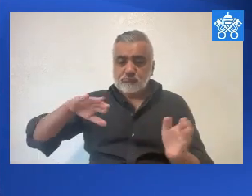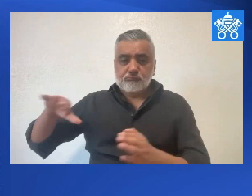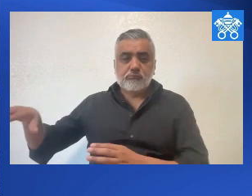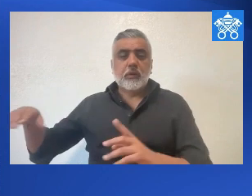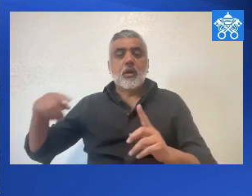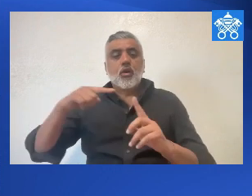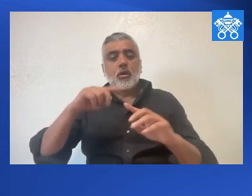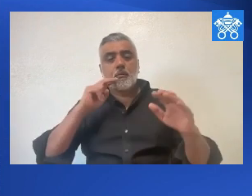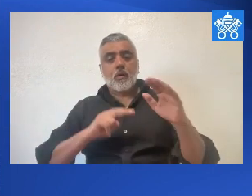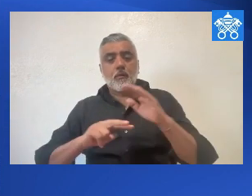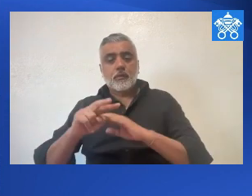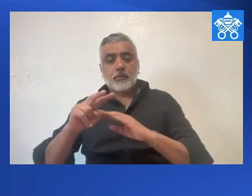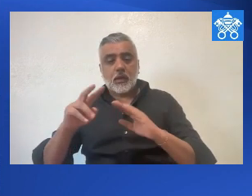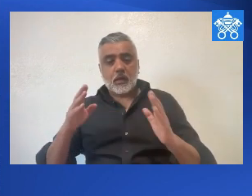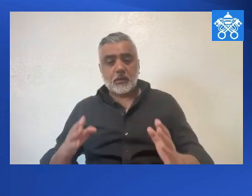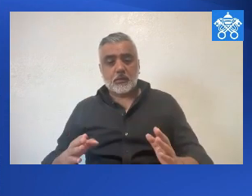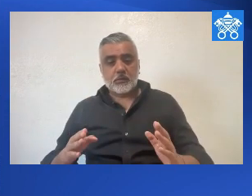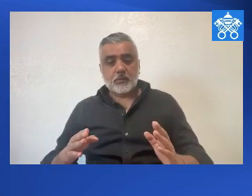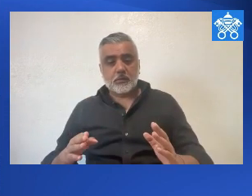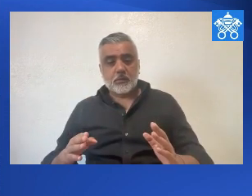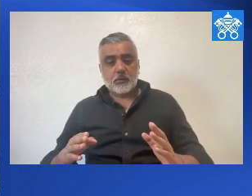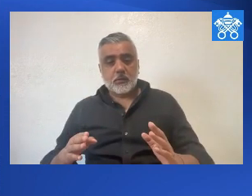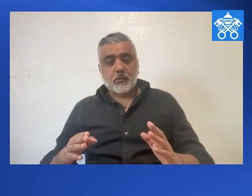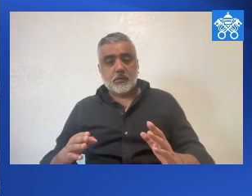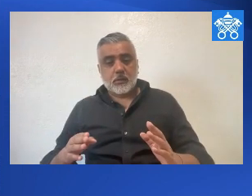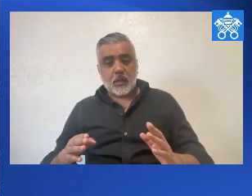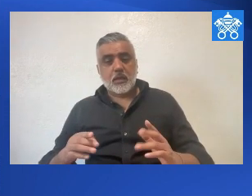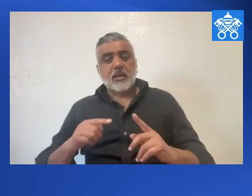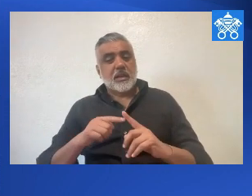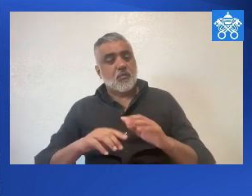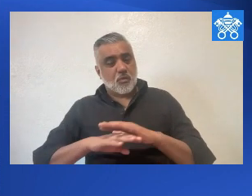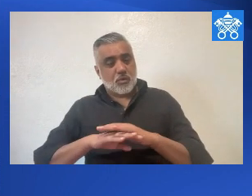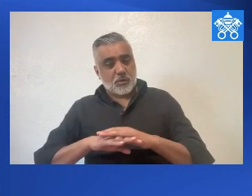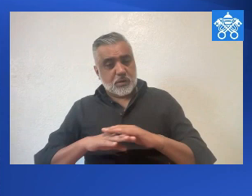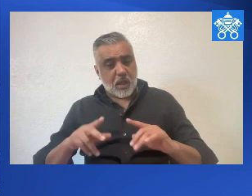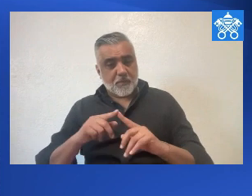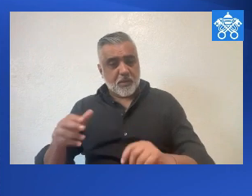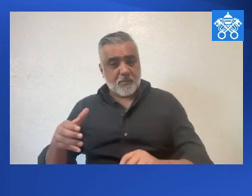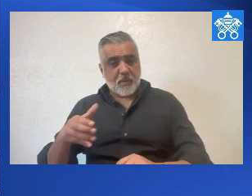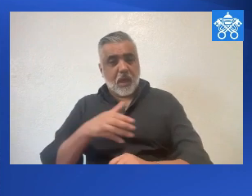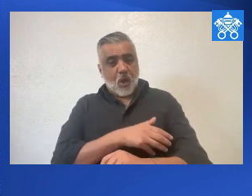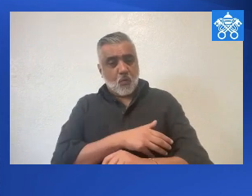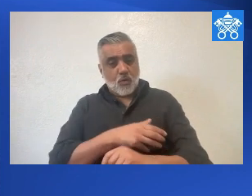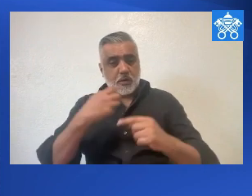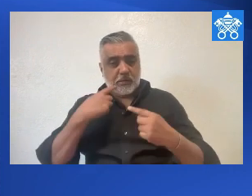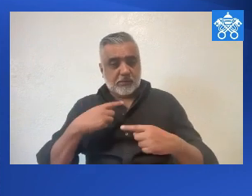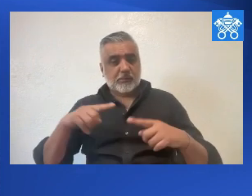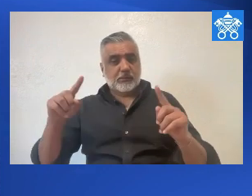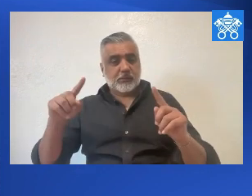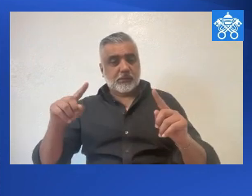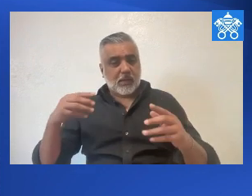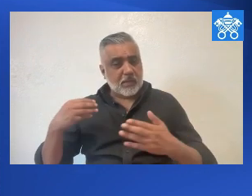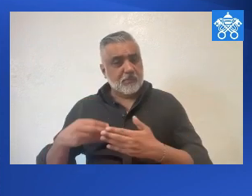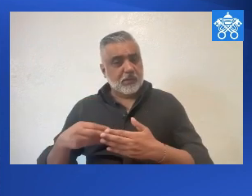-sufficiency. The Virgin then prophesies, prophesies, she prophesies that it will not be power,